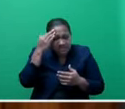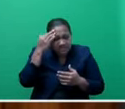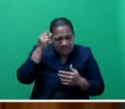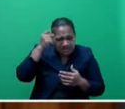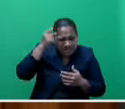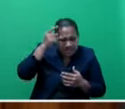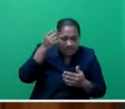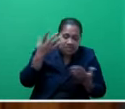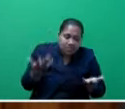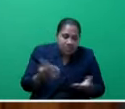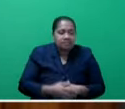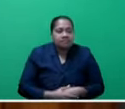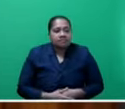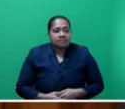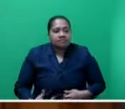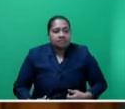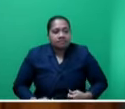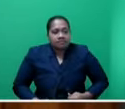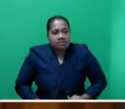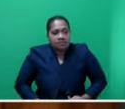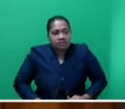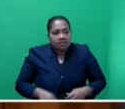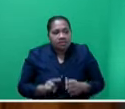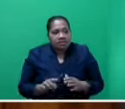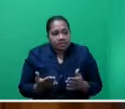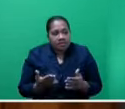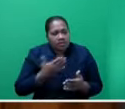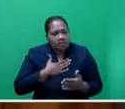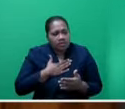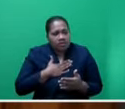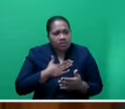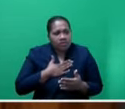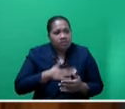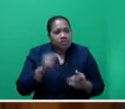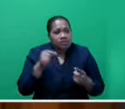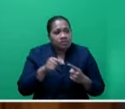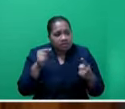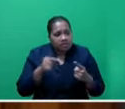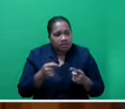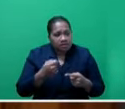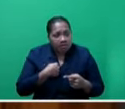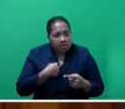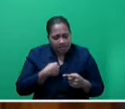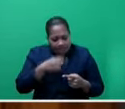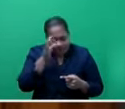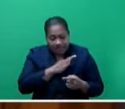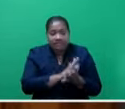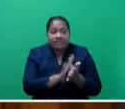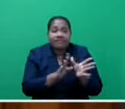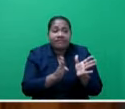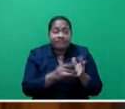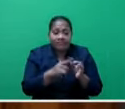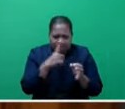marijuana, medical or otherwise, at least for now, but I would like to point out the reasons what I believe hemp can help